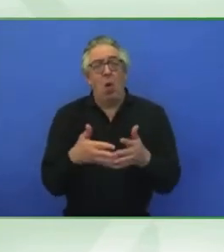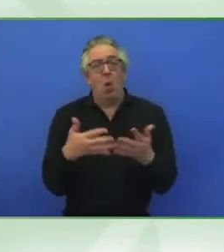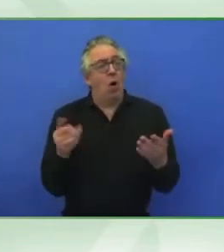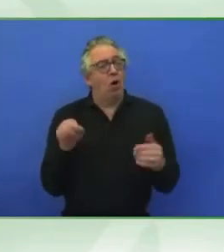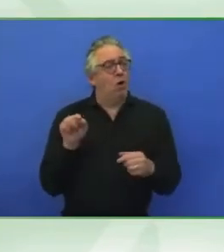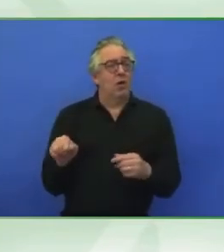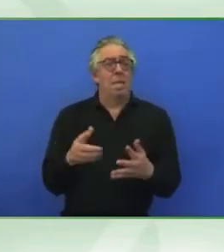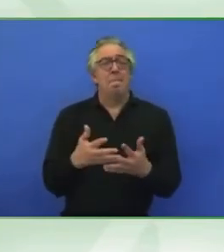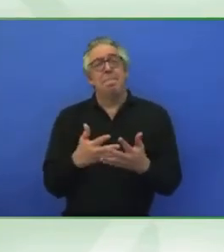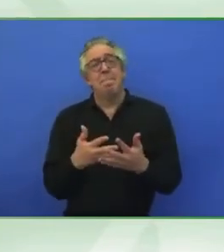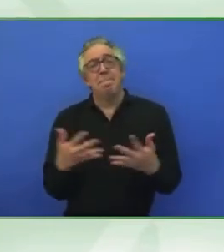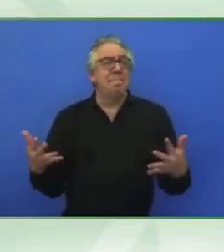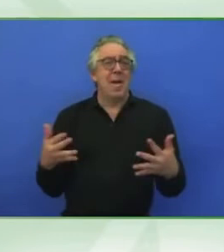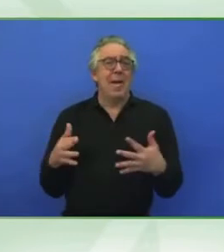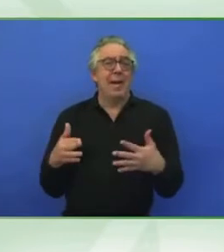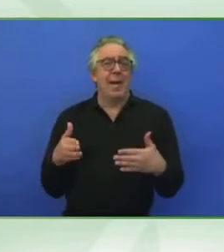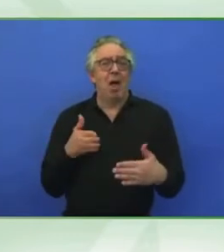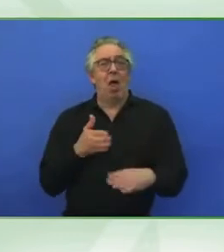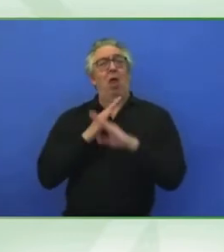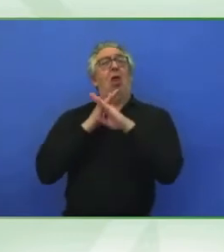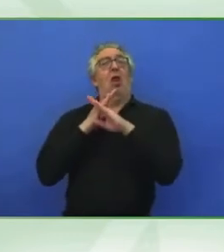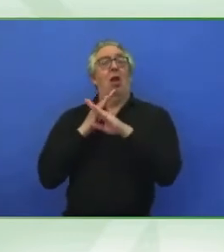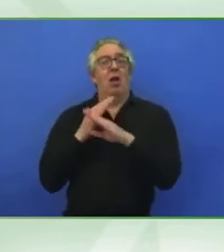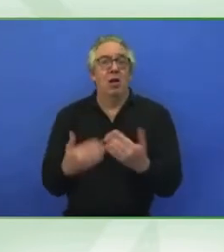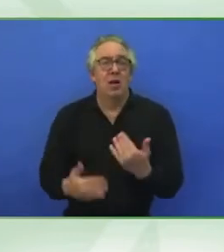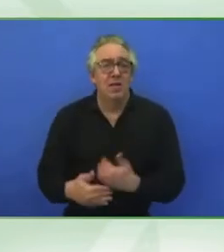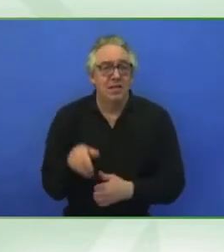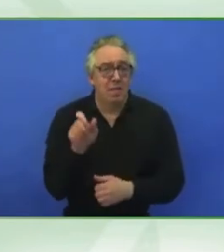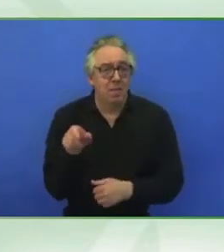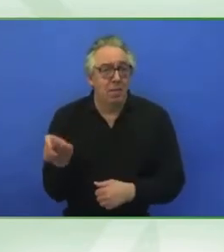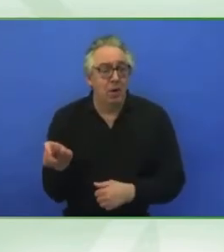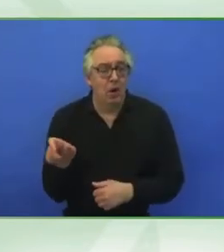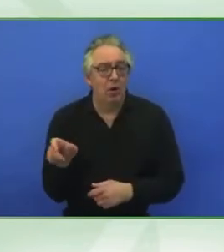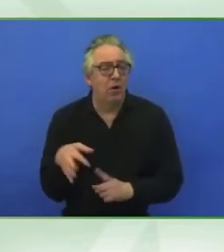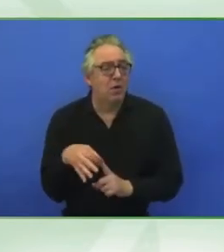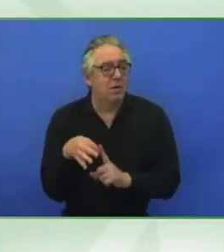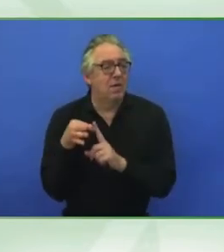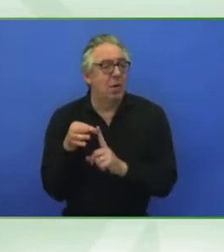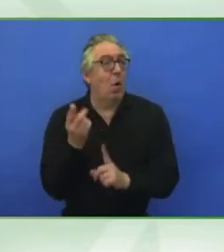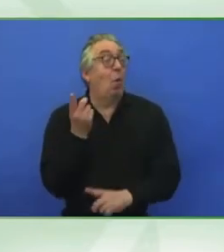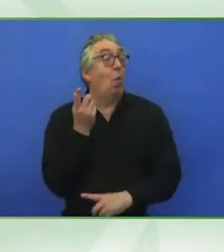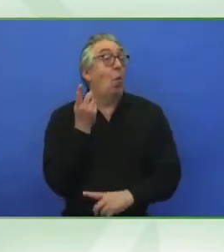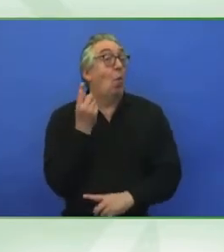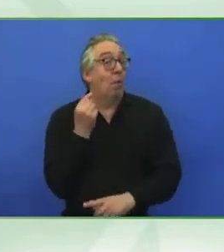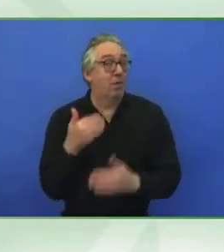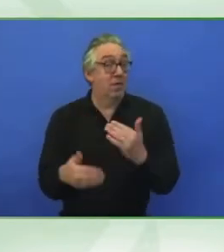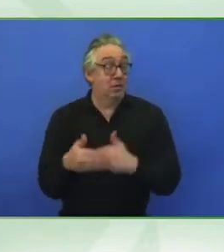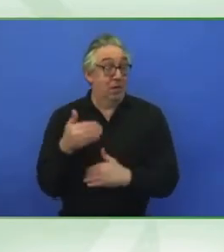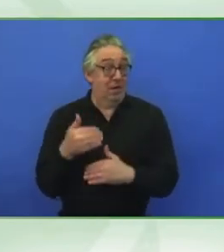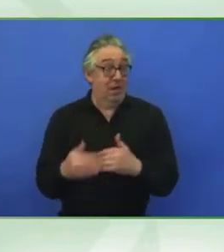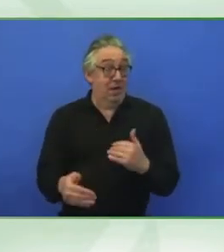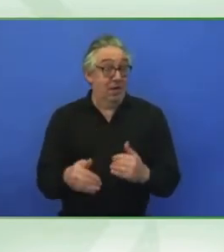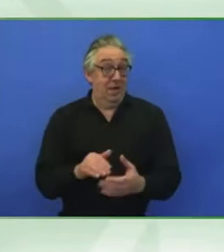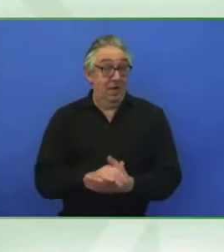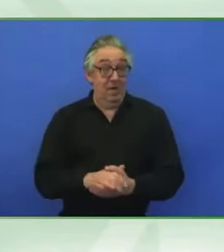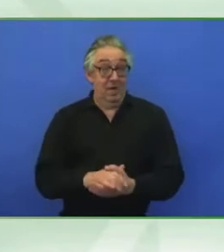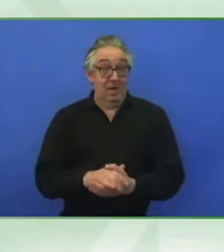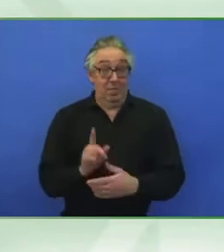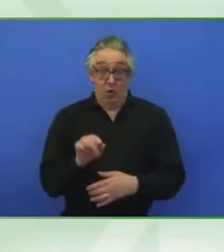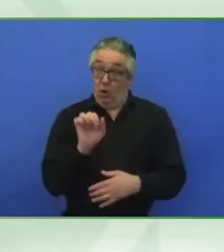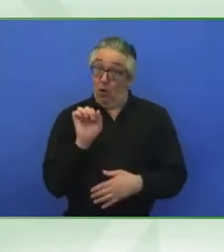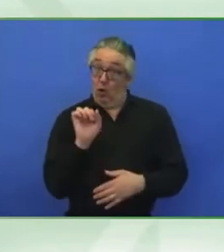with disabilities and specifically women with disabilities and from your lens as a woman who's in the minority in the UK?